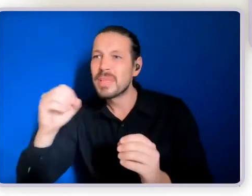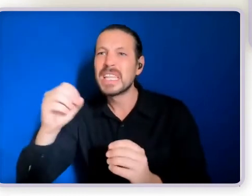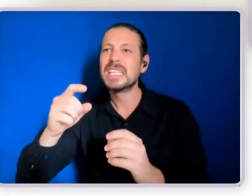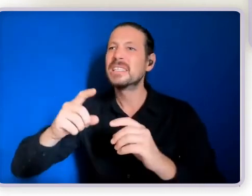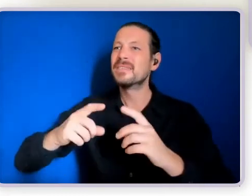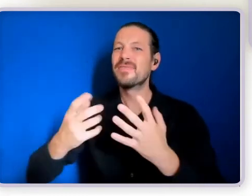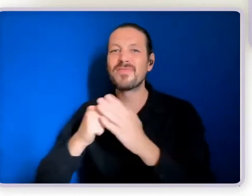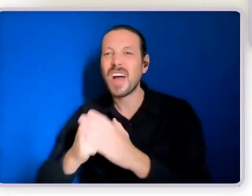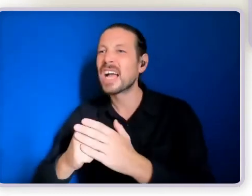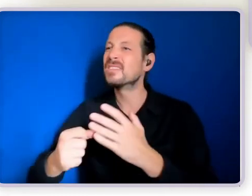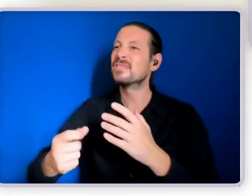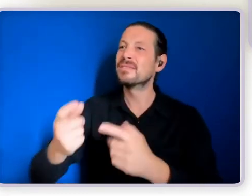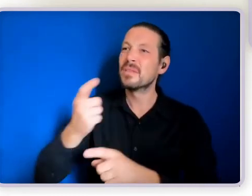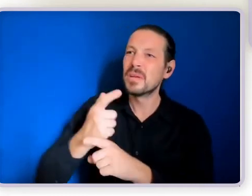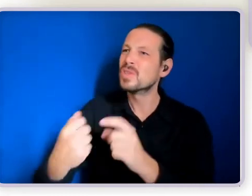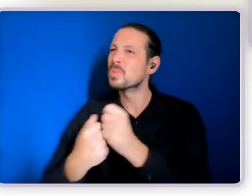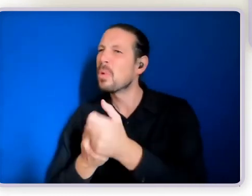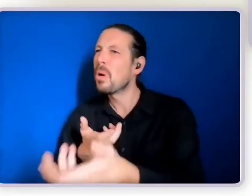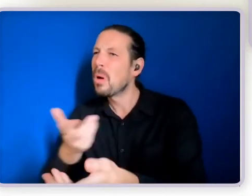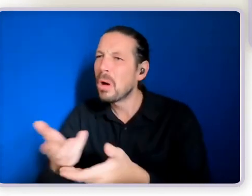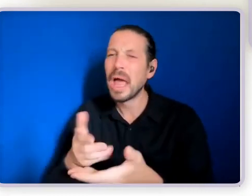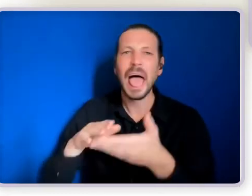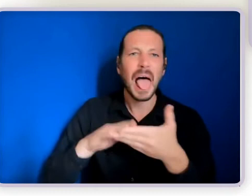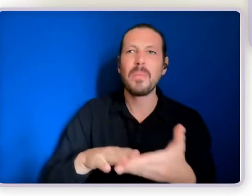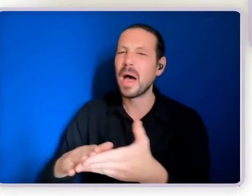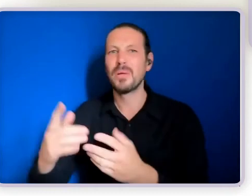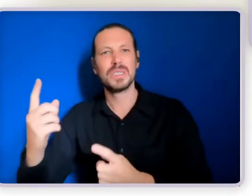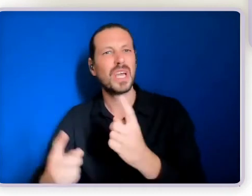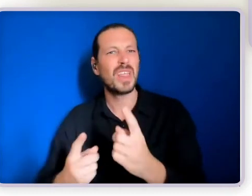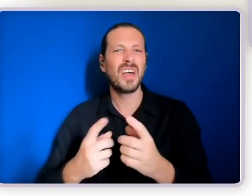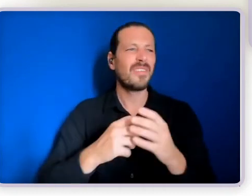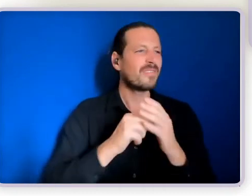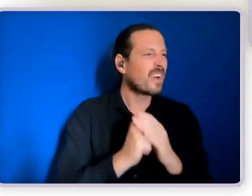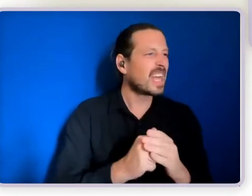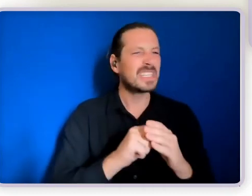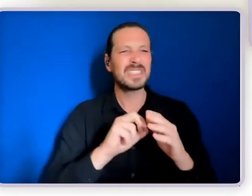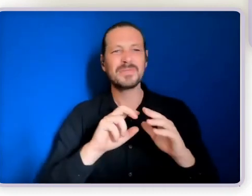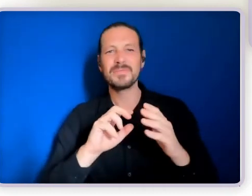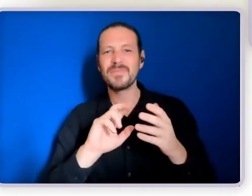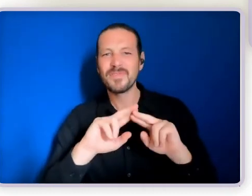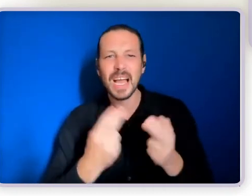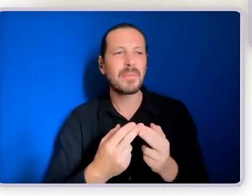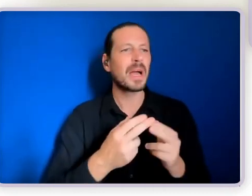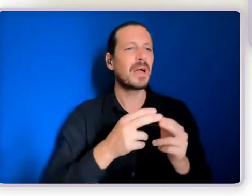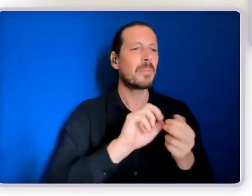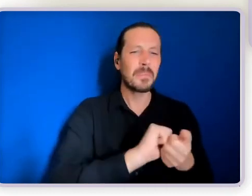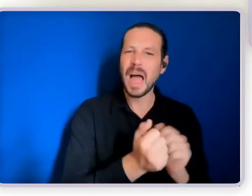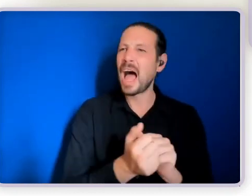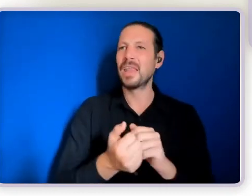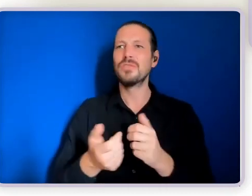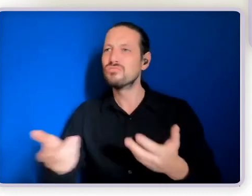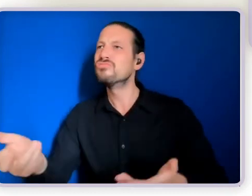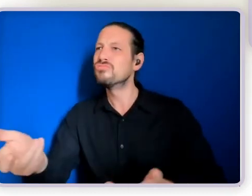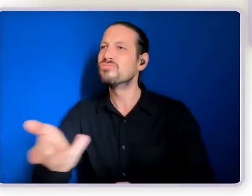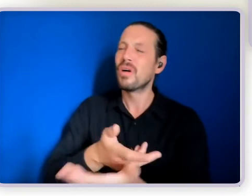our peers our colleagues our friends our family members our partners they all contribute to the mix and then we will make a decision